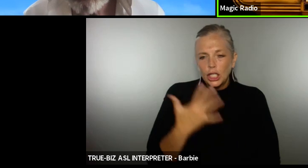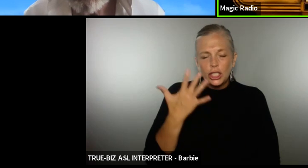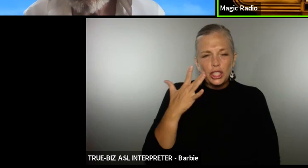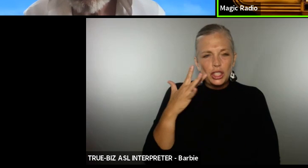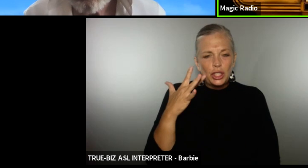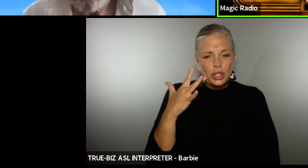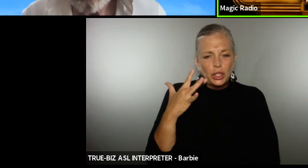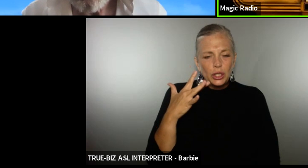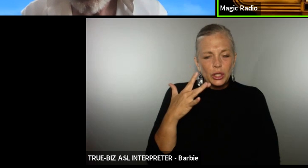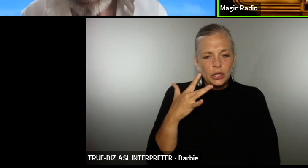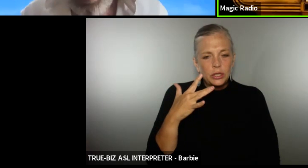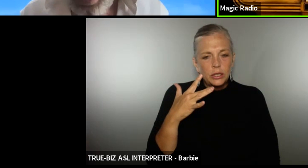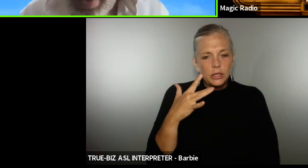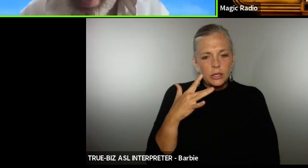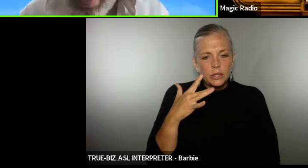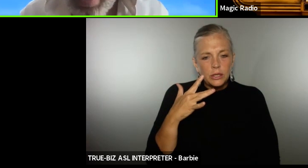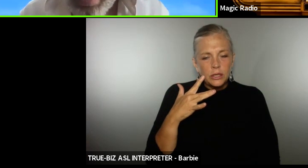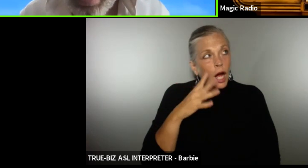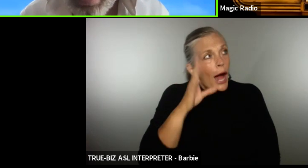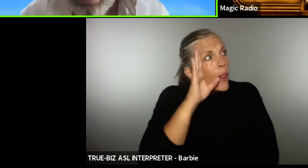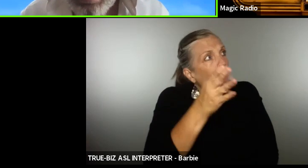hello hello